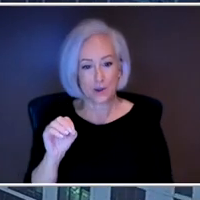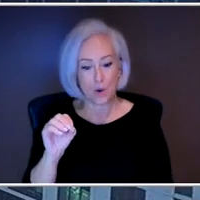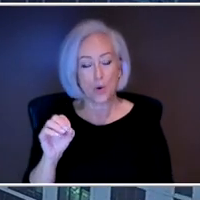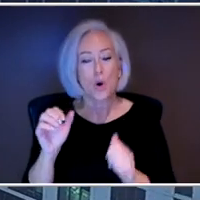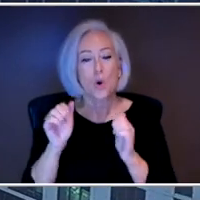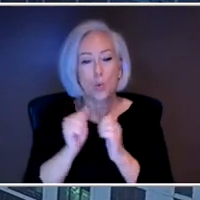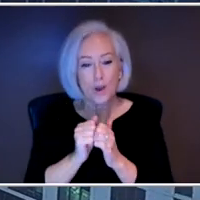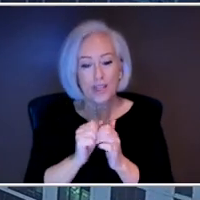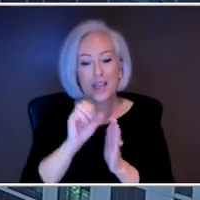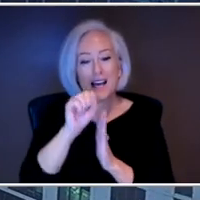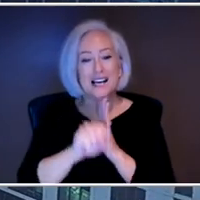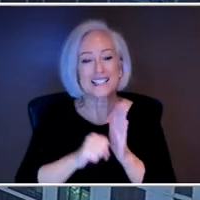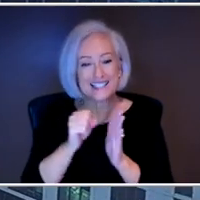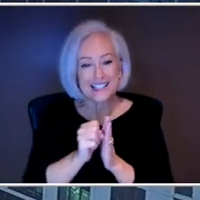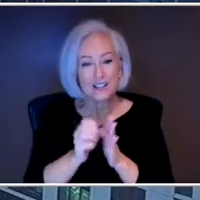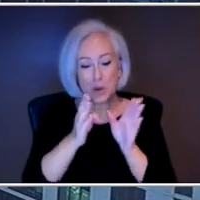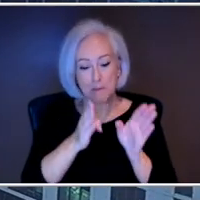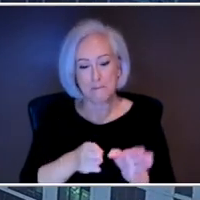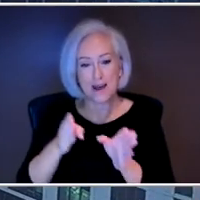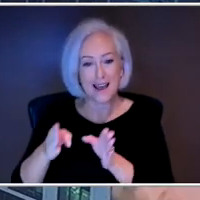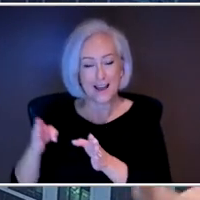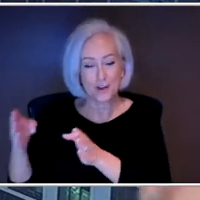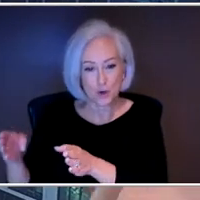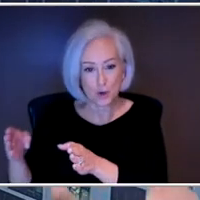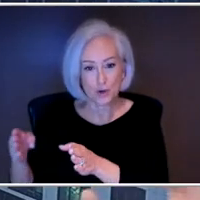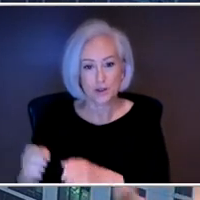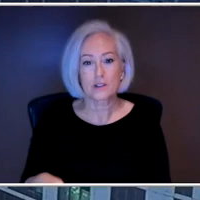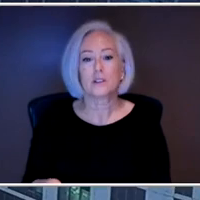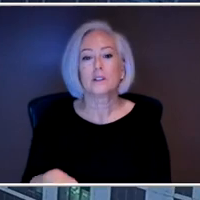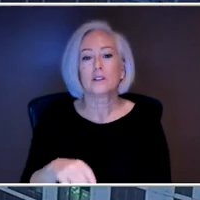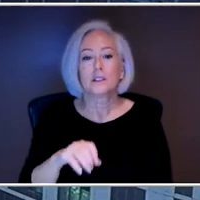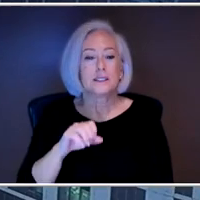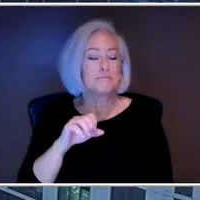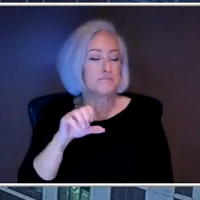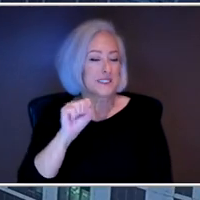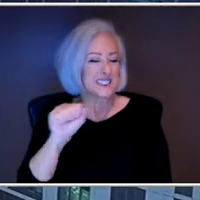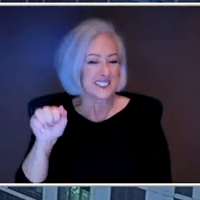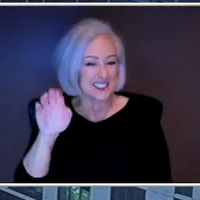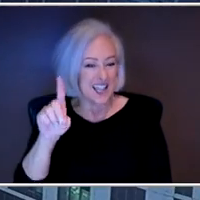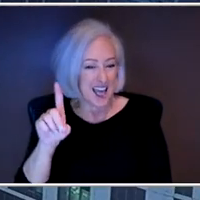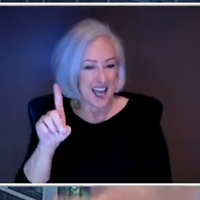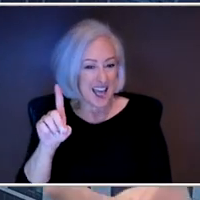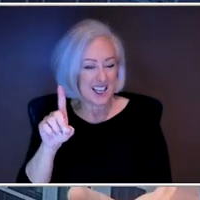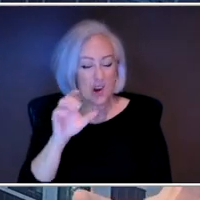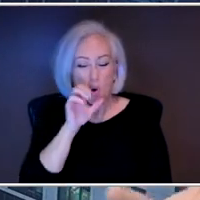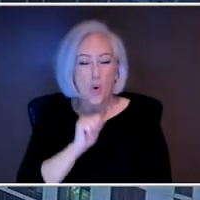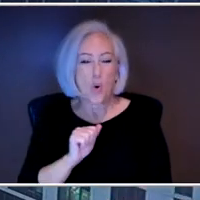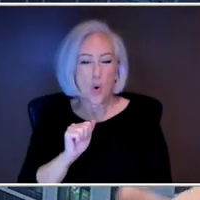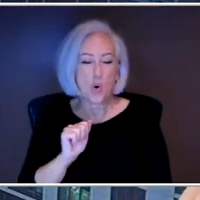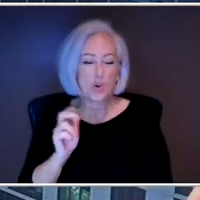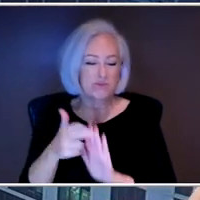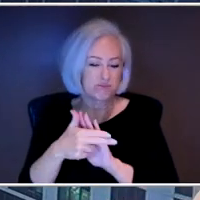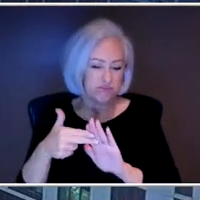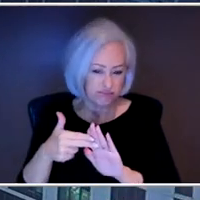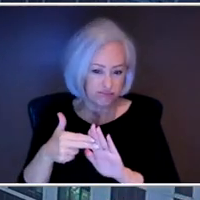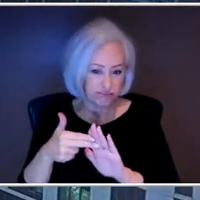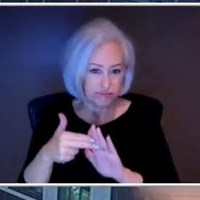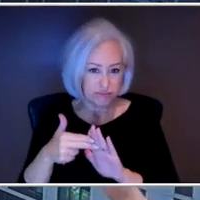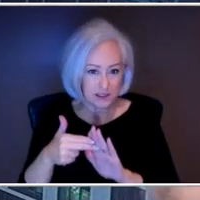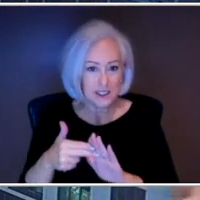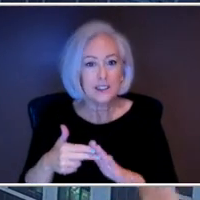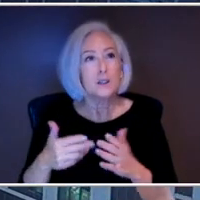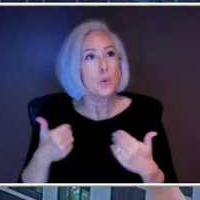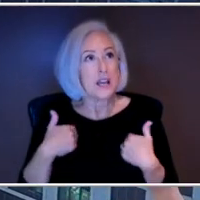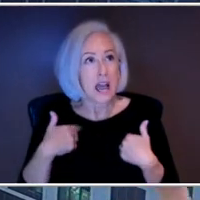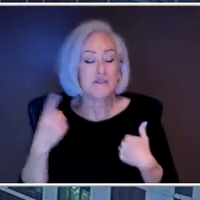depression. Seasonal affective disorder is this kind of older term that we used to use. There is a different component called seasonality, which is just the